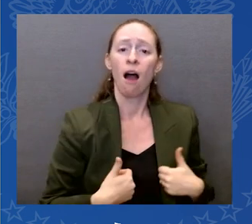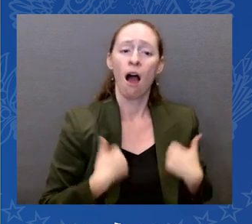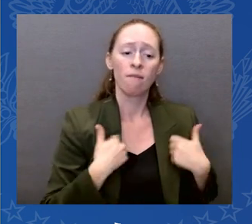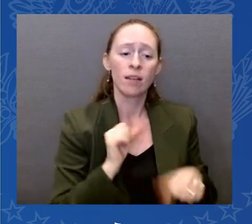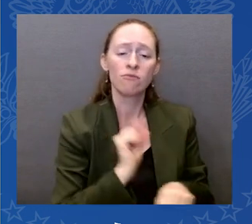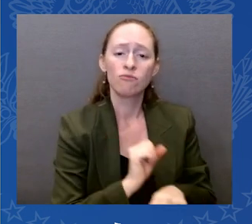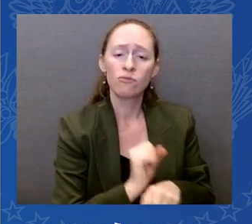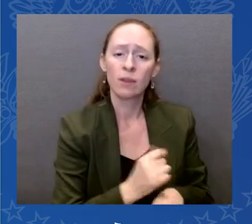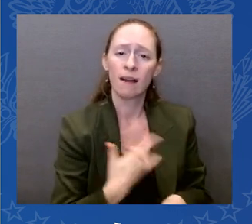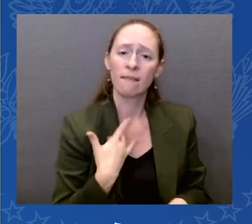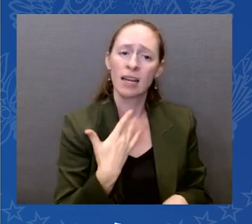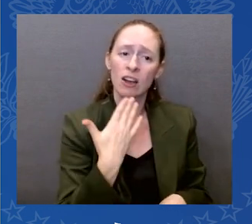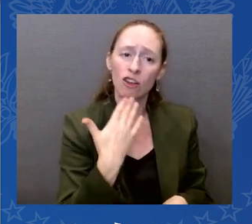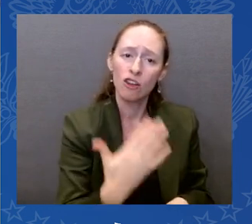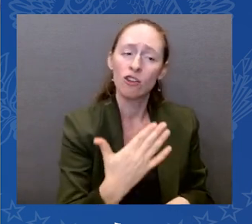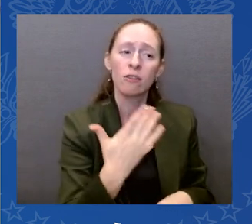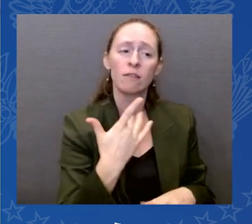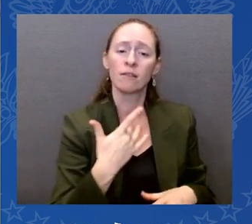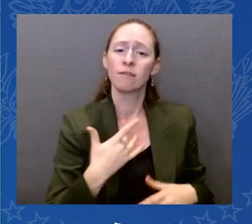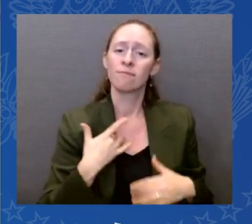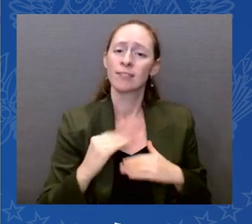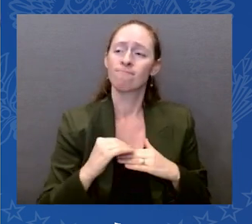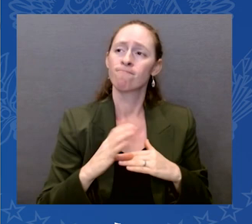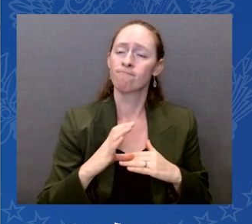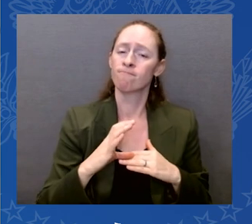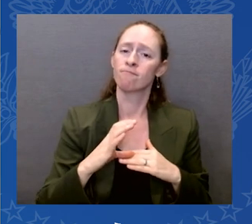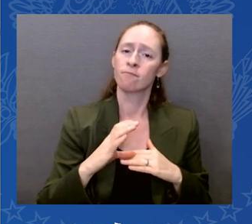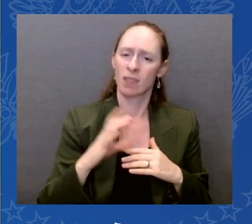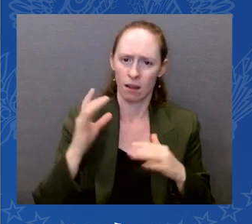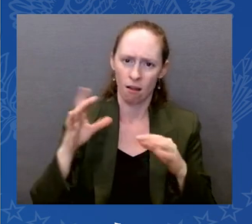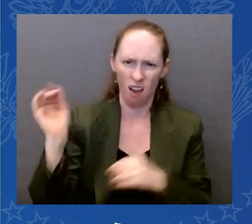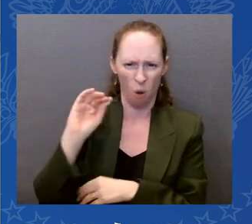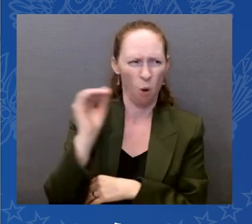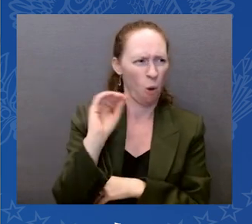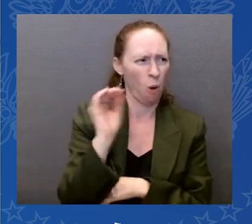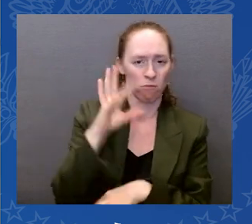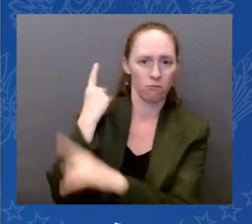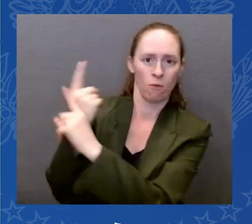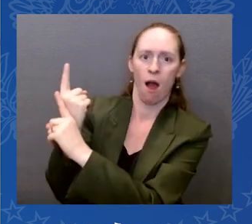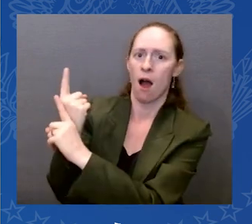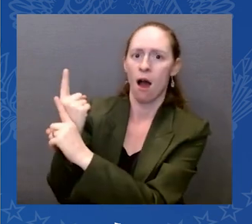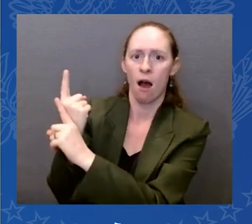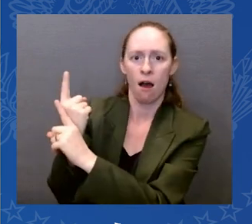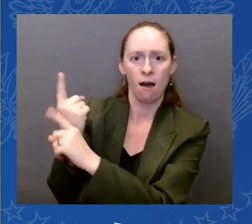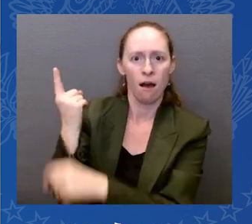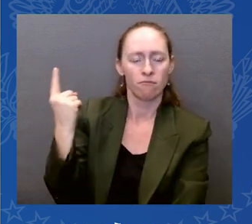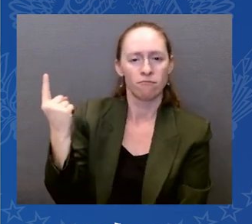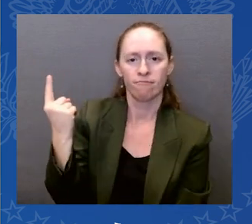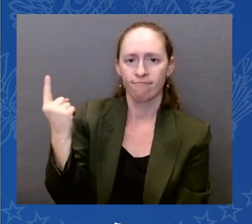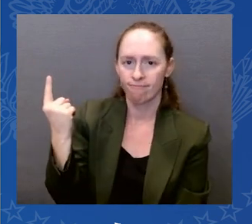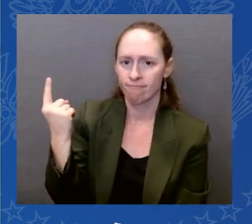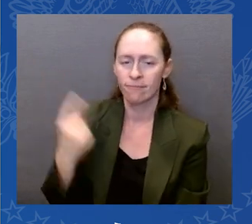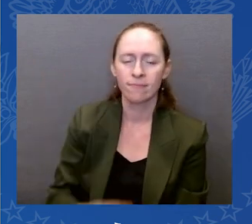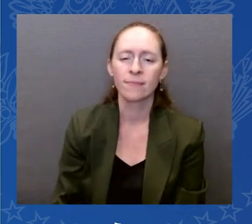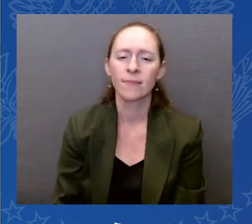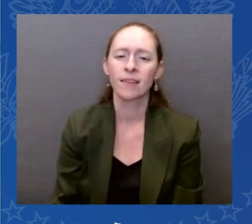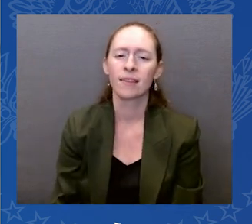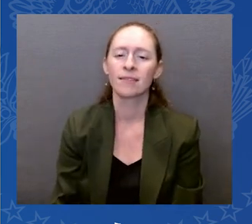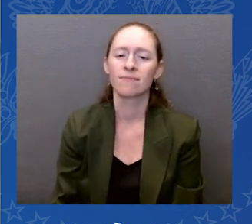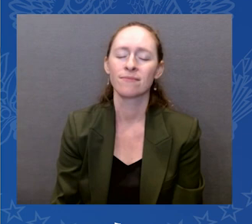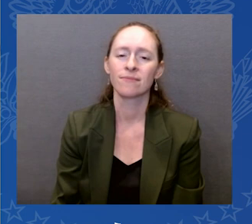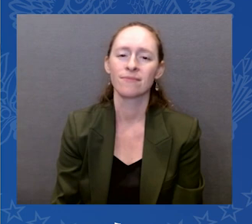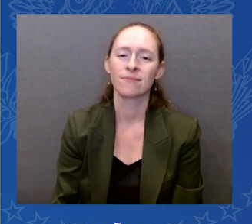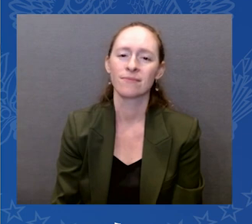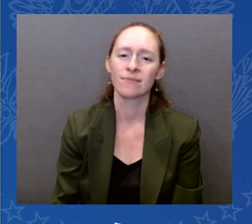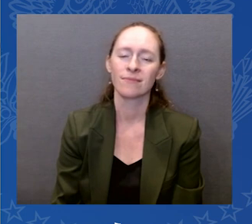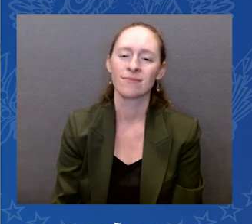The clarity and conviction of that message is an undeniable truth and a light that will hopefully lead to the